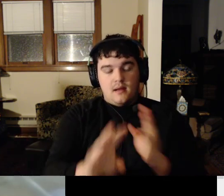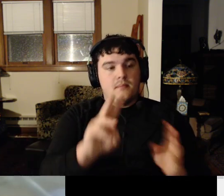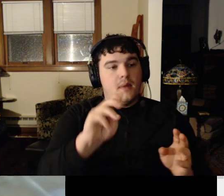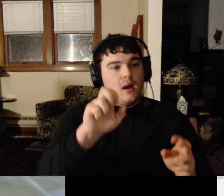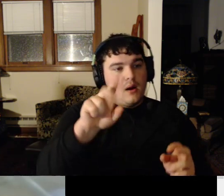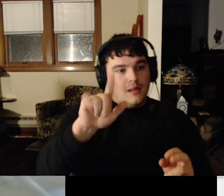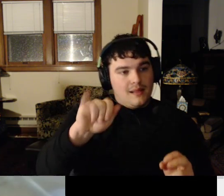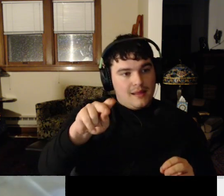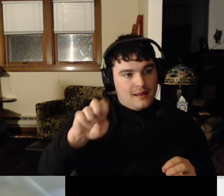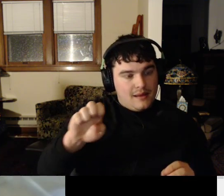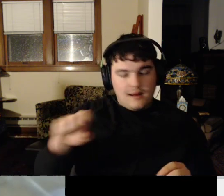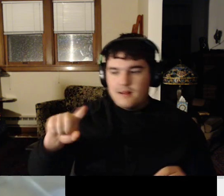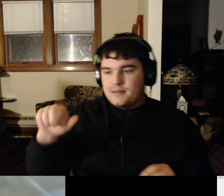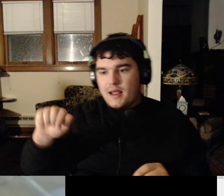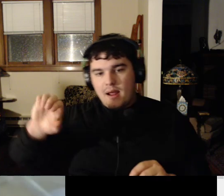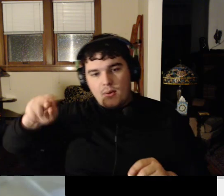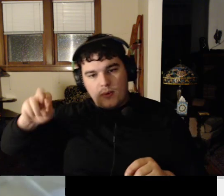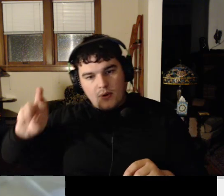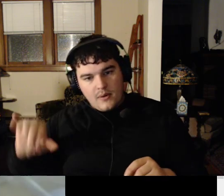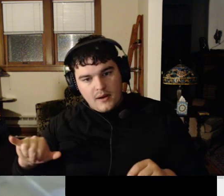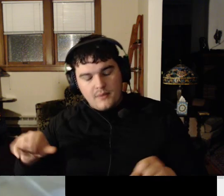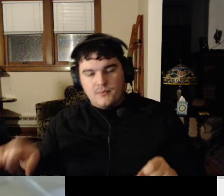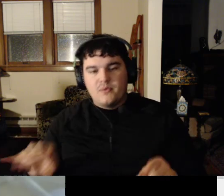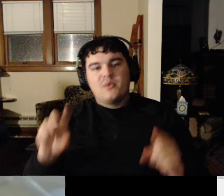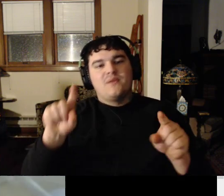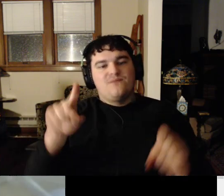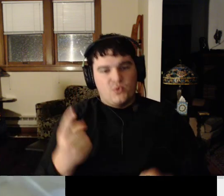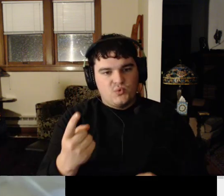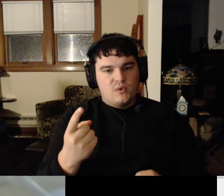Y'all will do the first one. You're going to correct the run-on sentence.